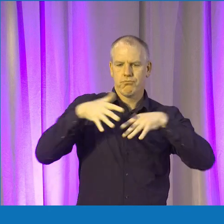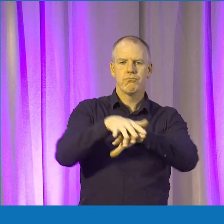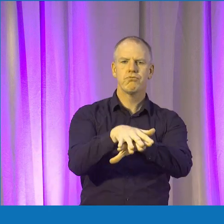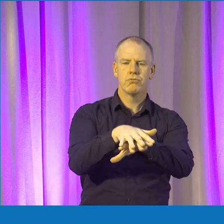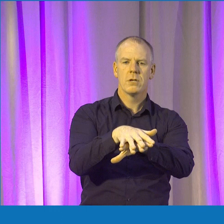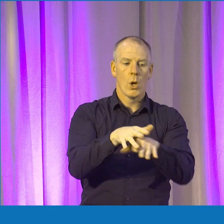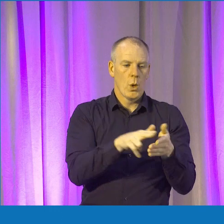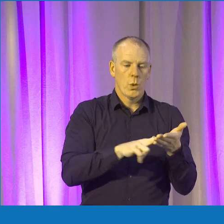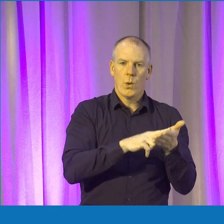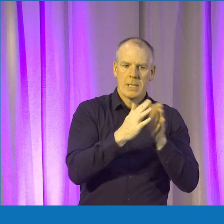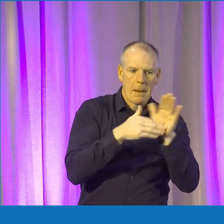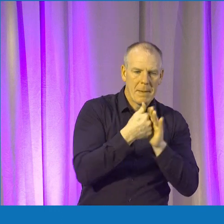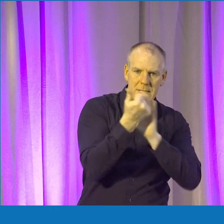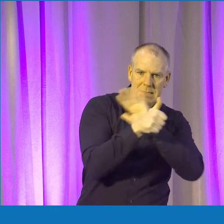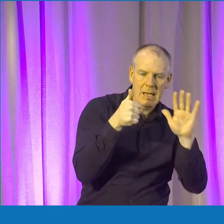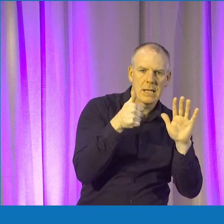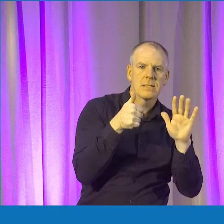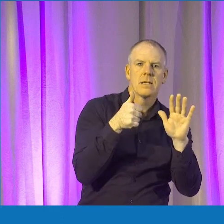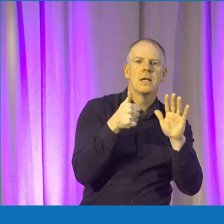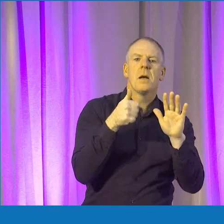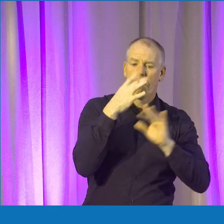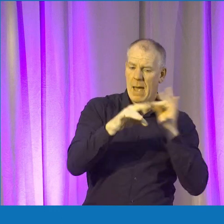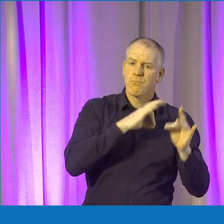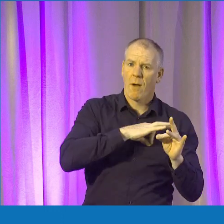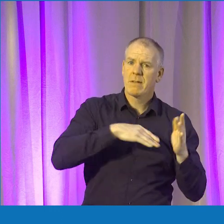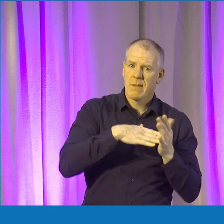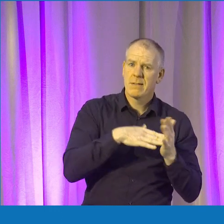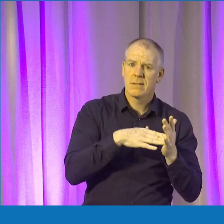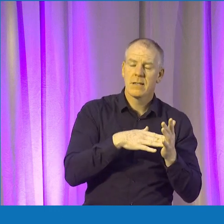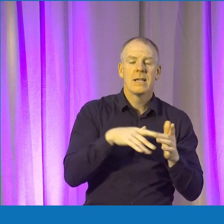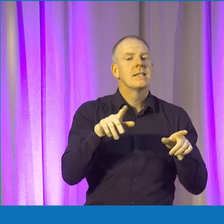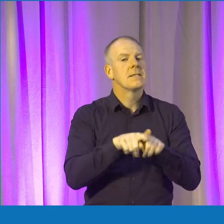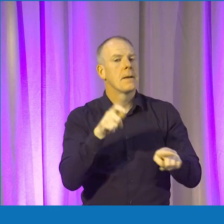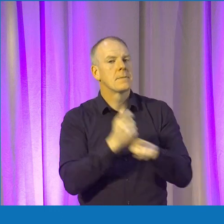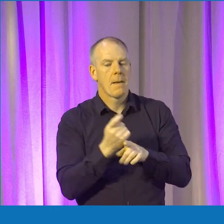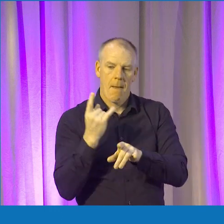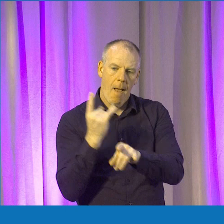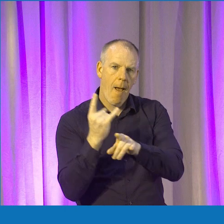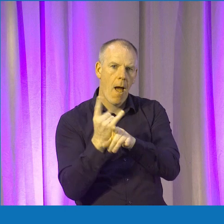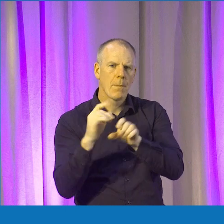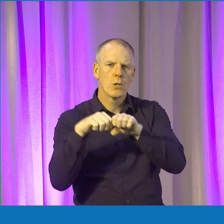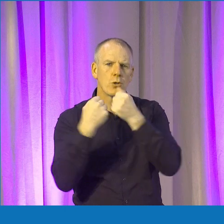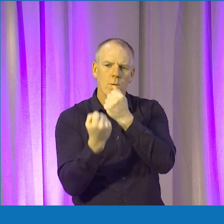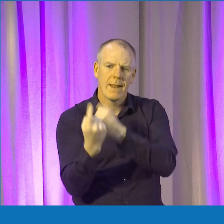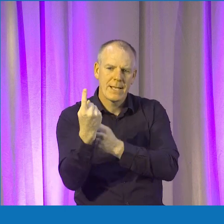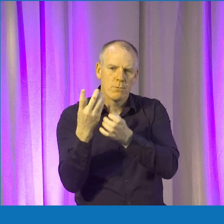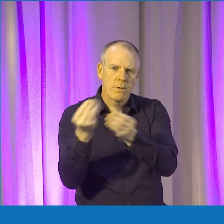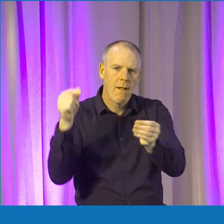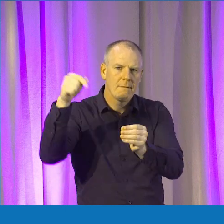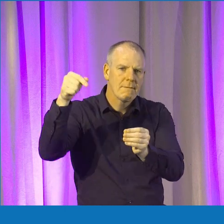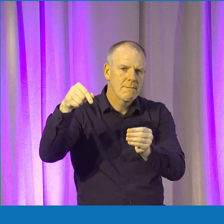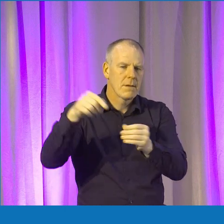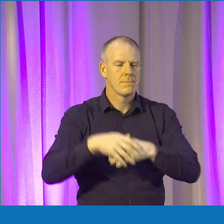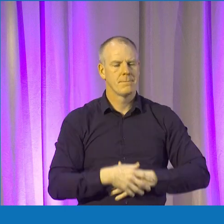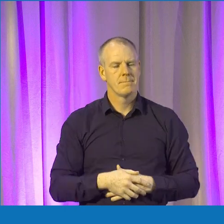entrepreneurial skills, your business skills to make a profit while also helping out some social issue. So